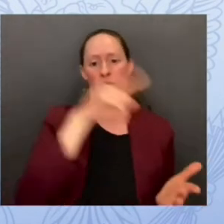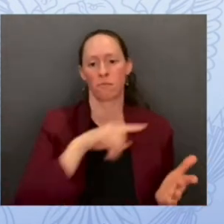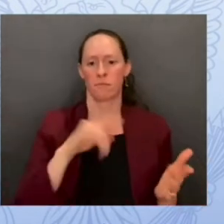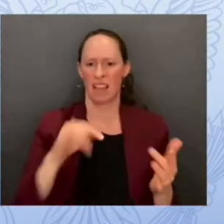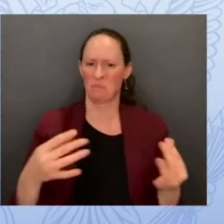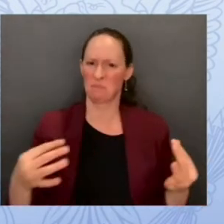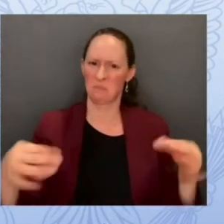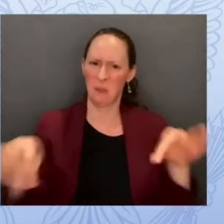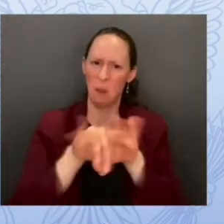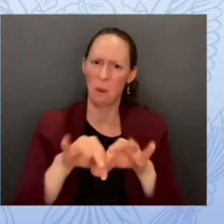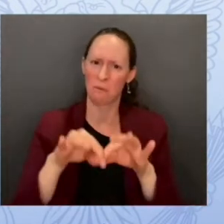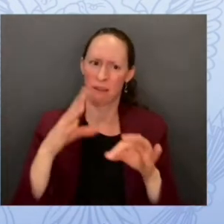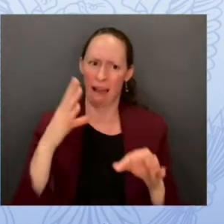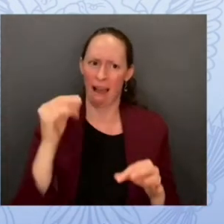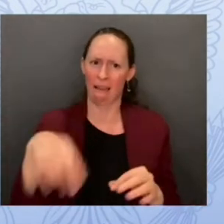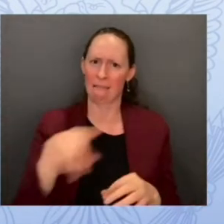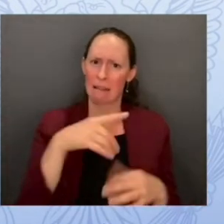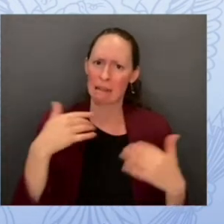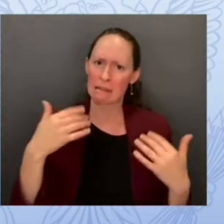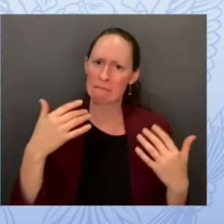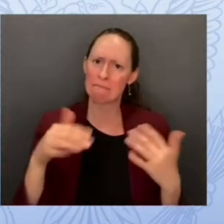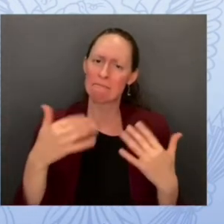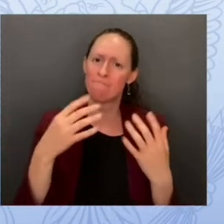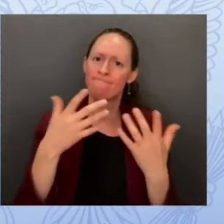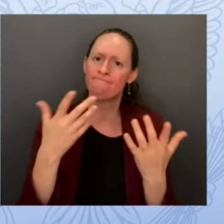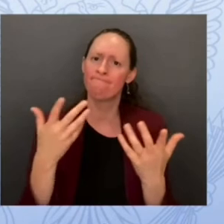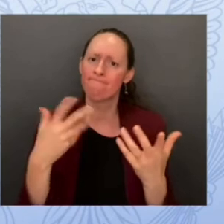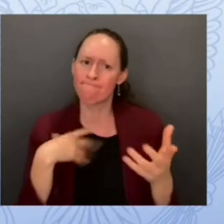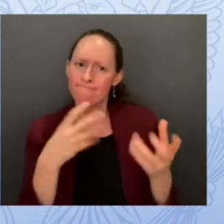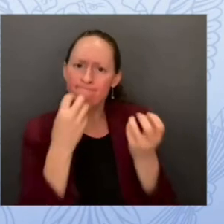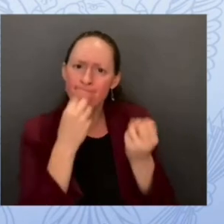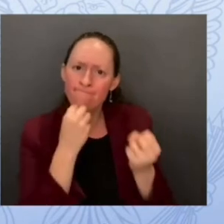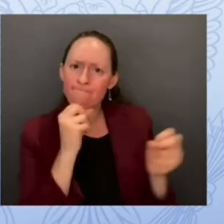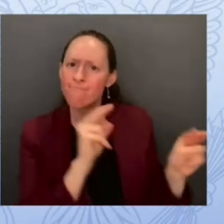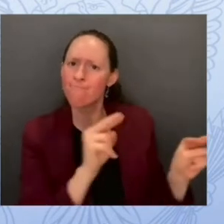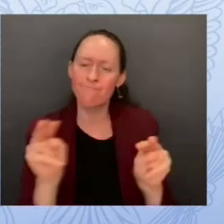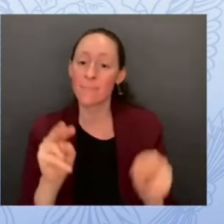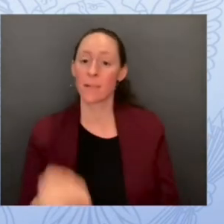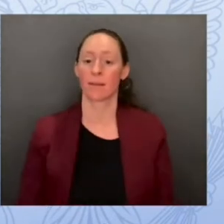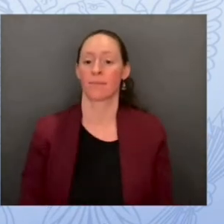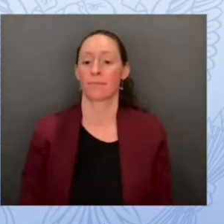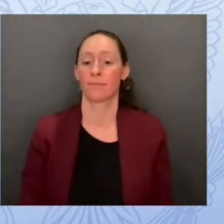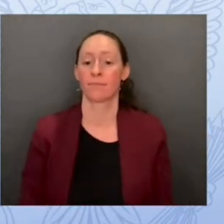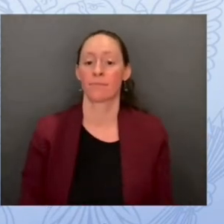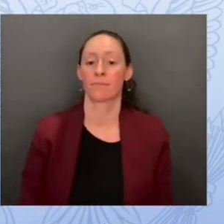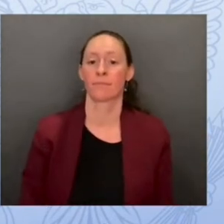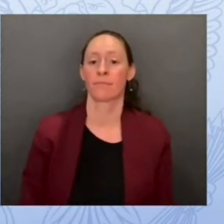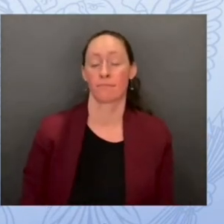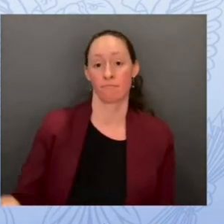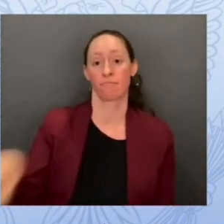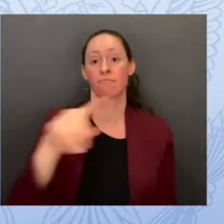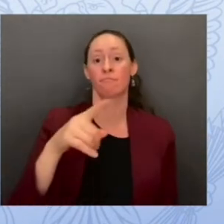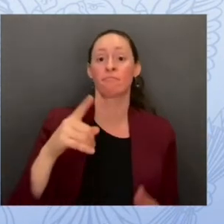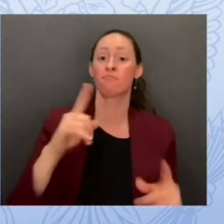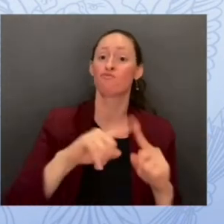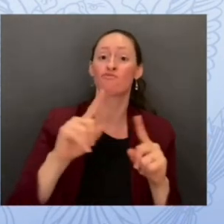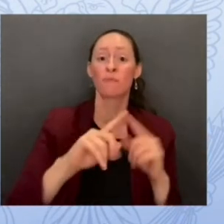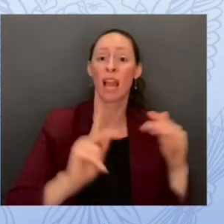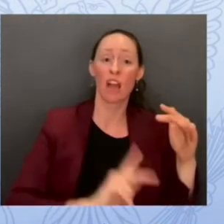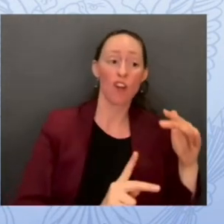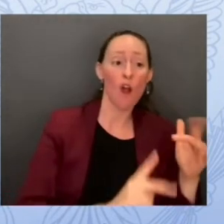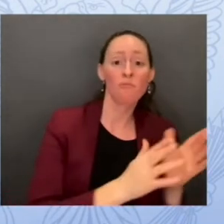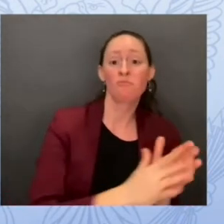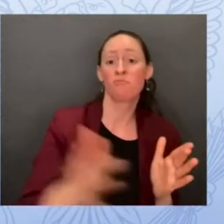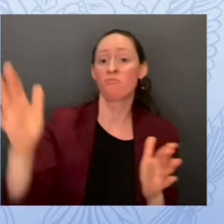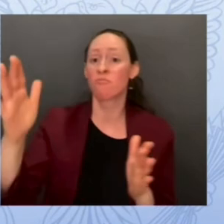commits to helping support eligible k-12 public school districts by providing email security and dns filtering for